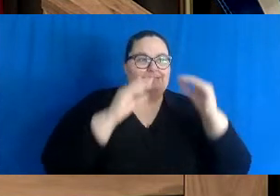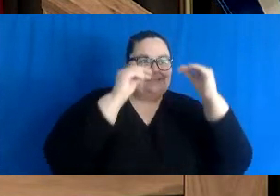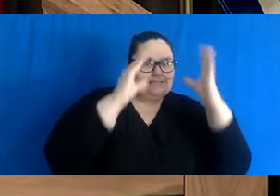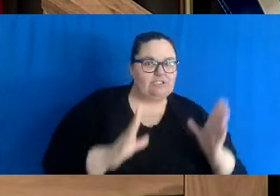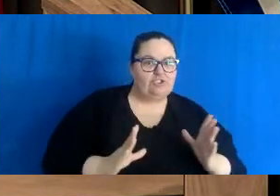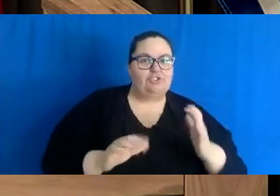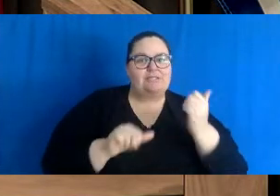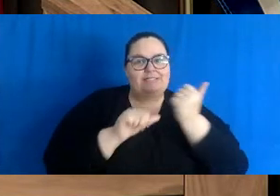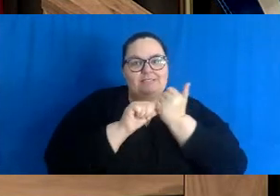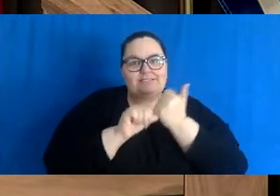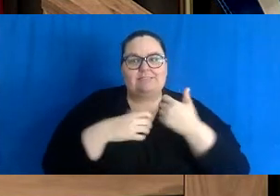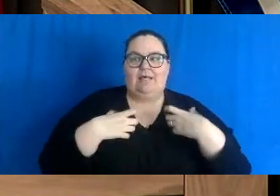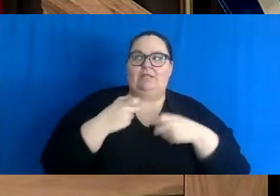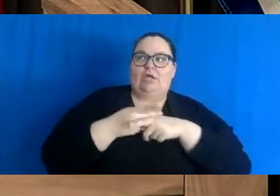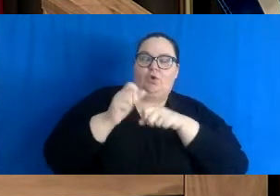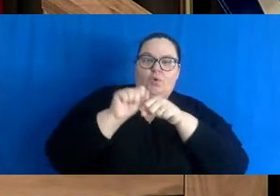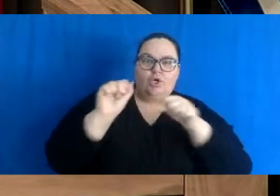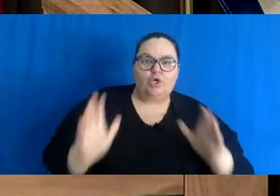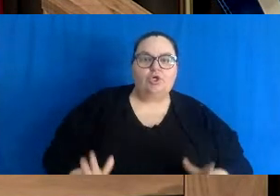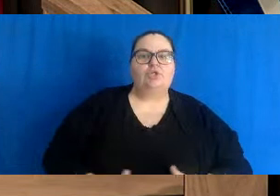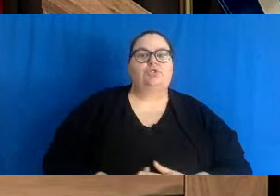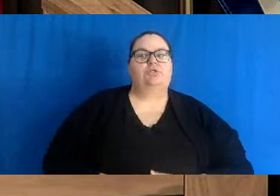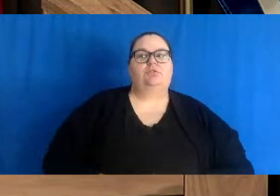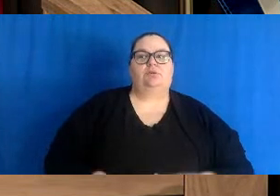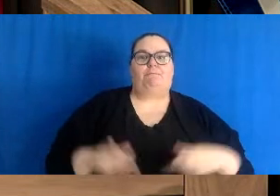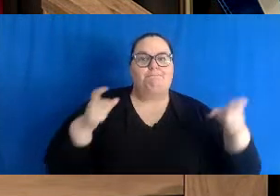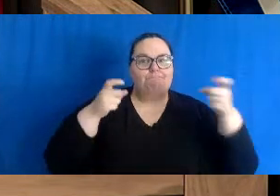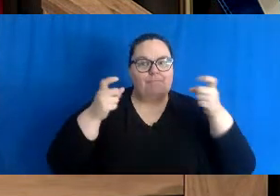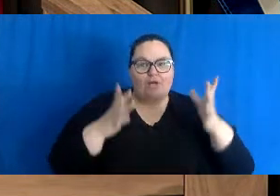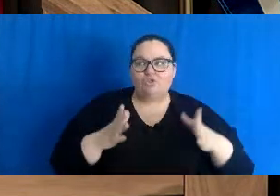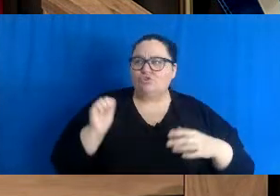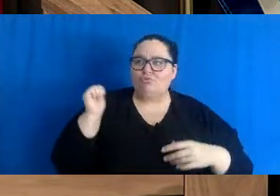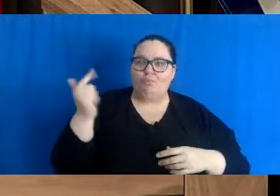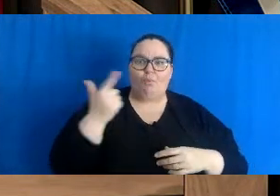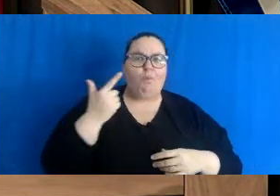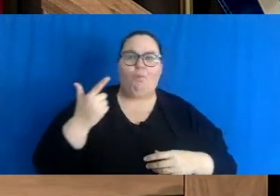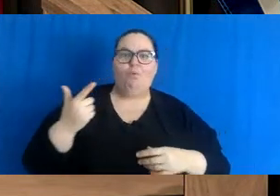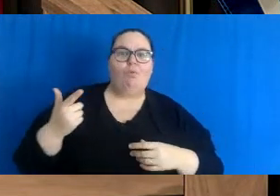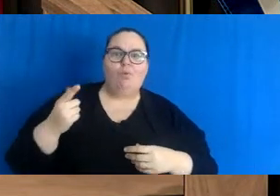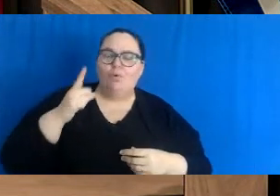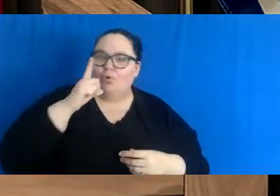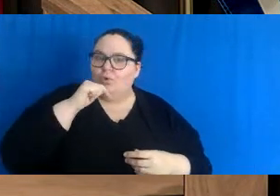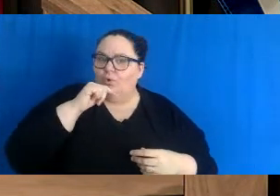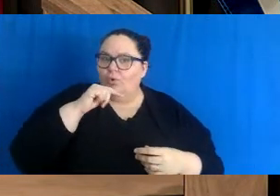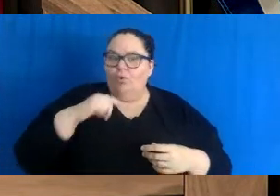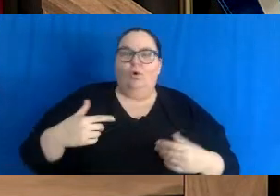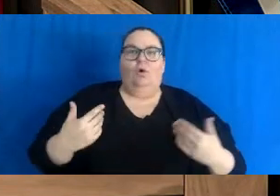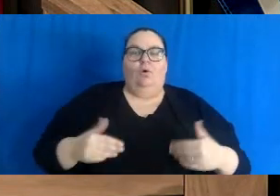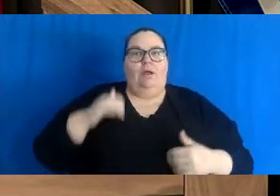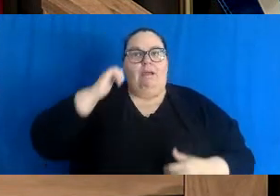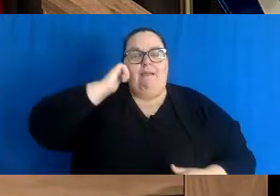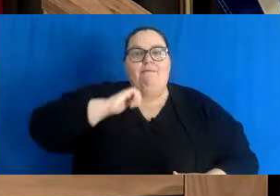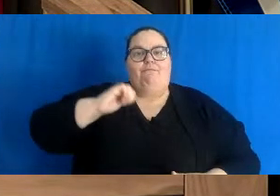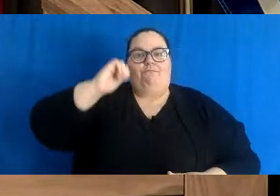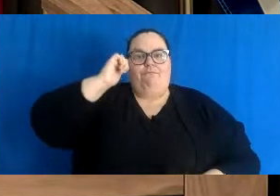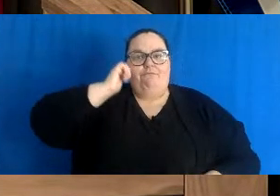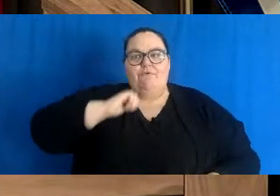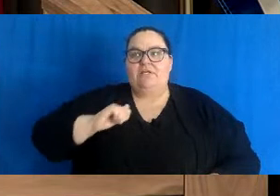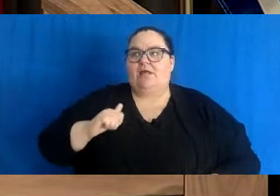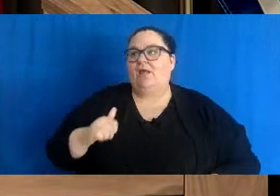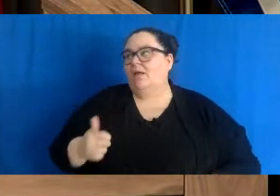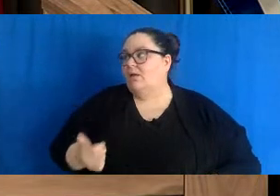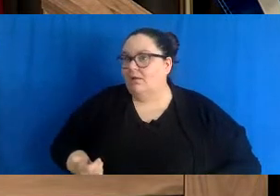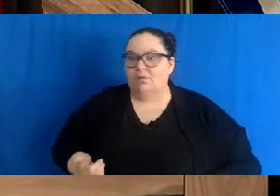healthcare workers, managers, all of those that are every day facing life with COVID